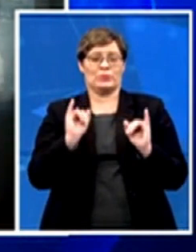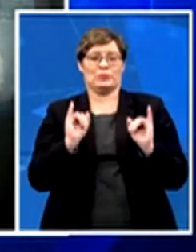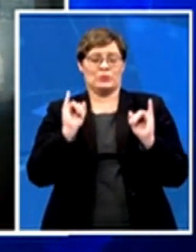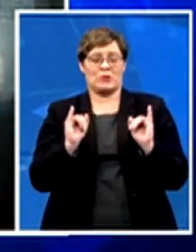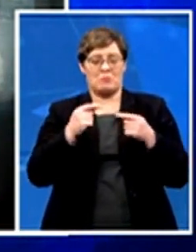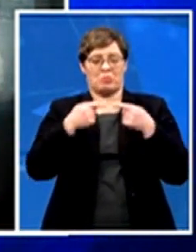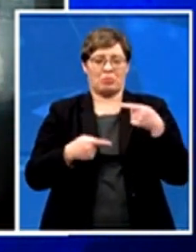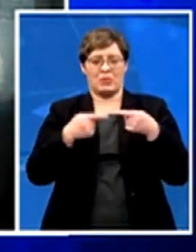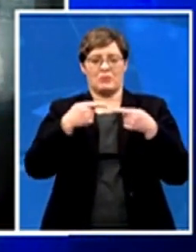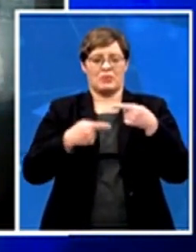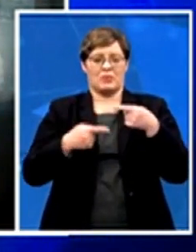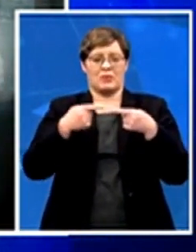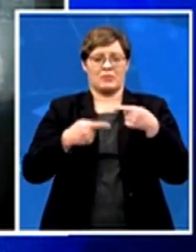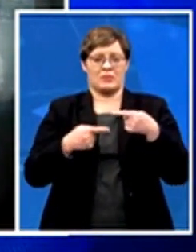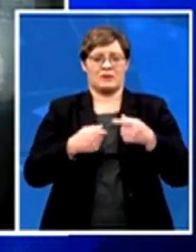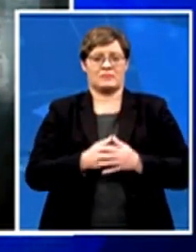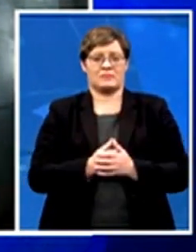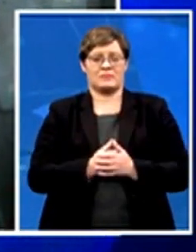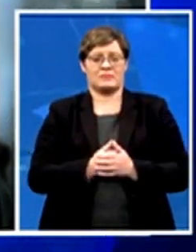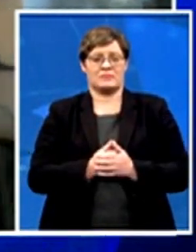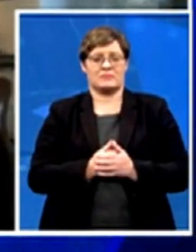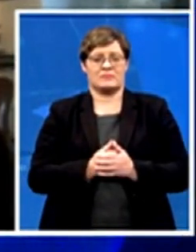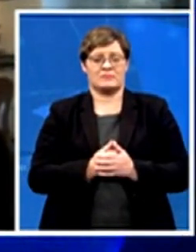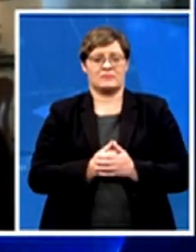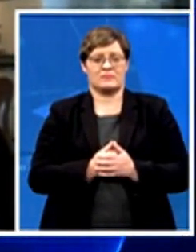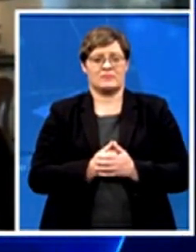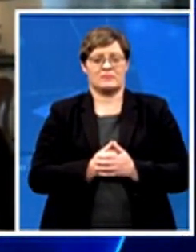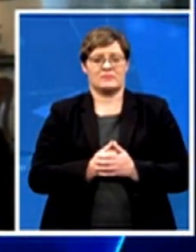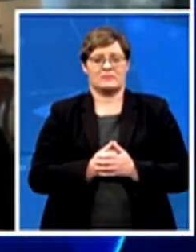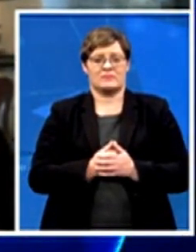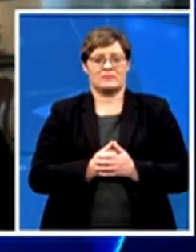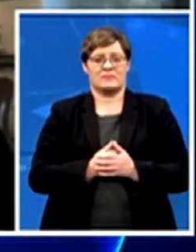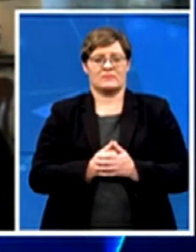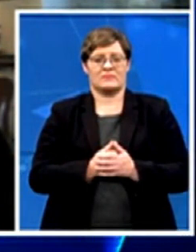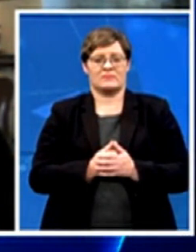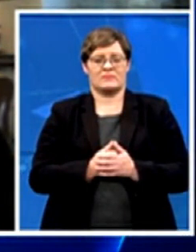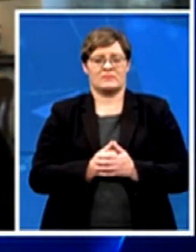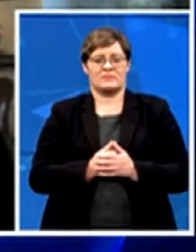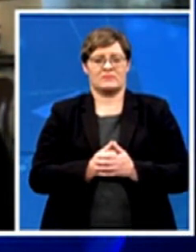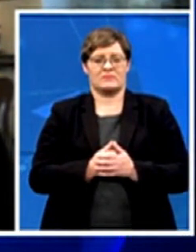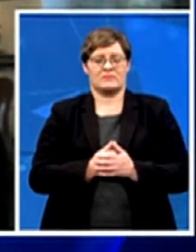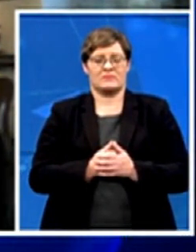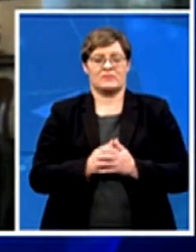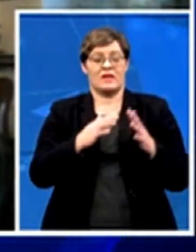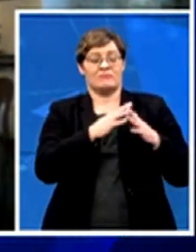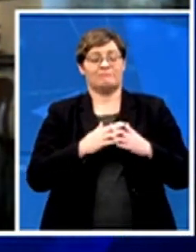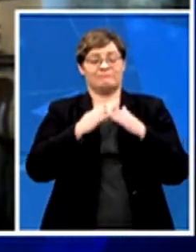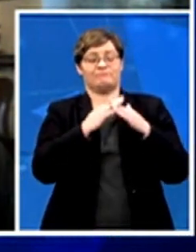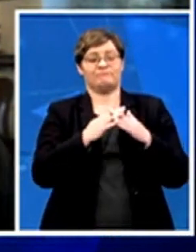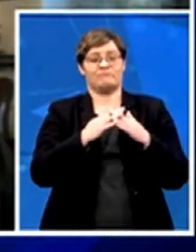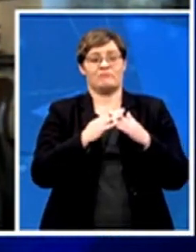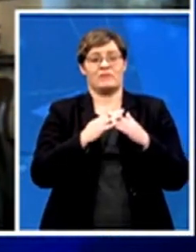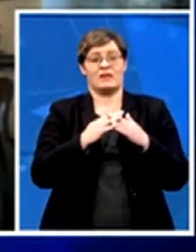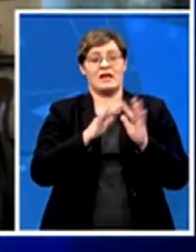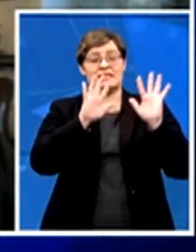Now, Andy, I'm going to take you back to the United States September 11 attacks as a case in point, with the